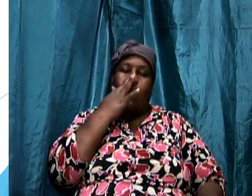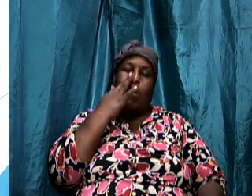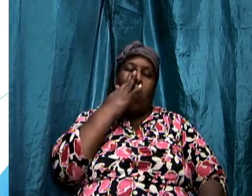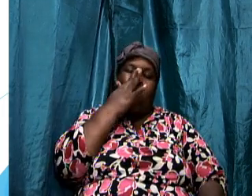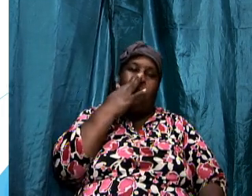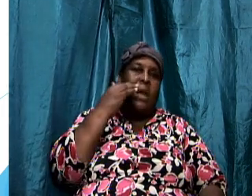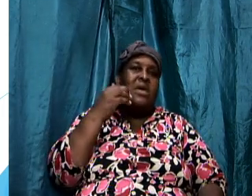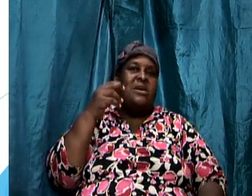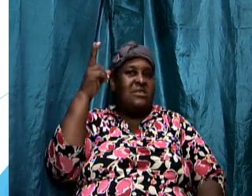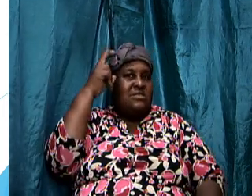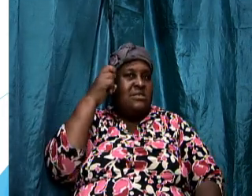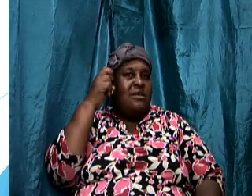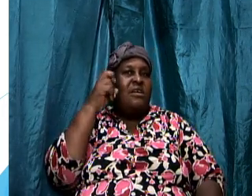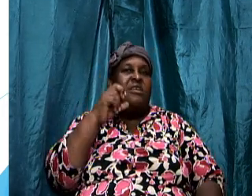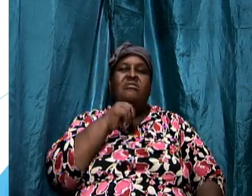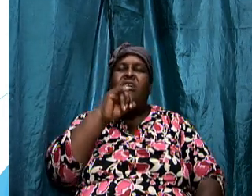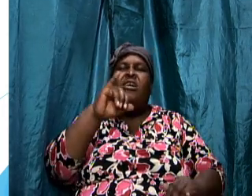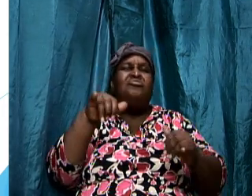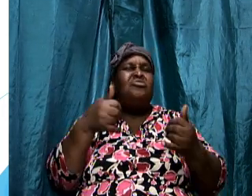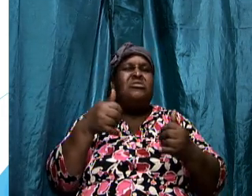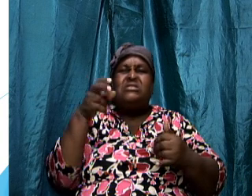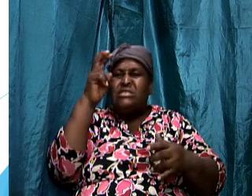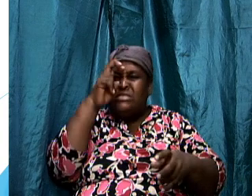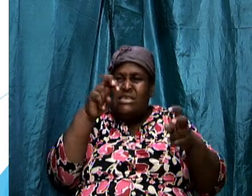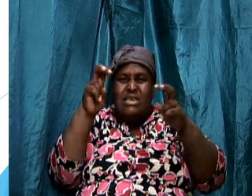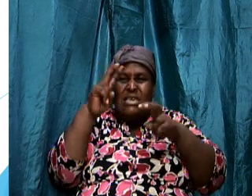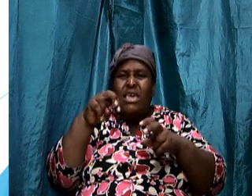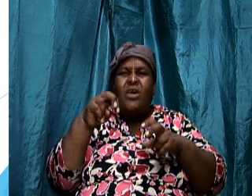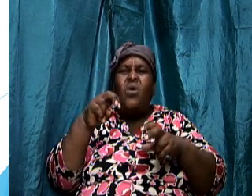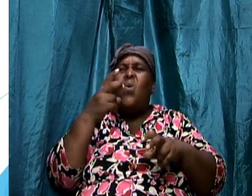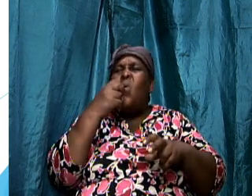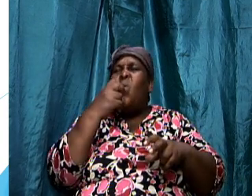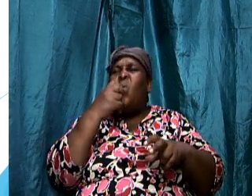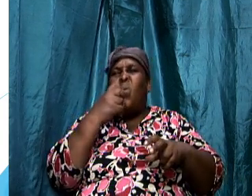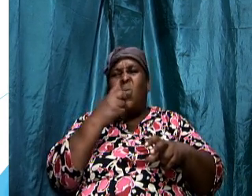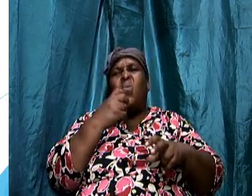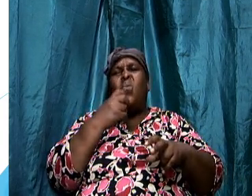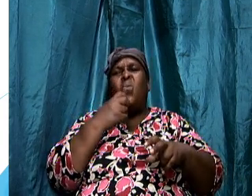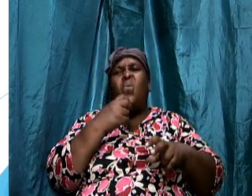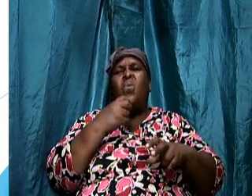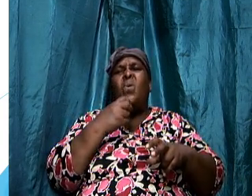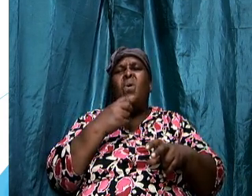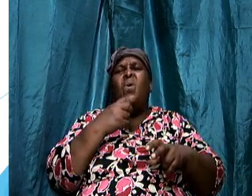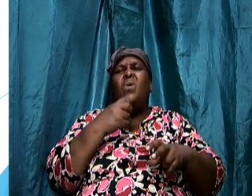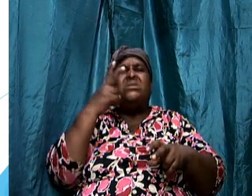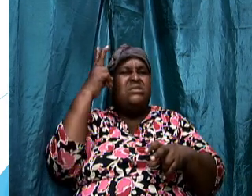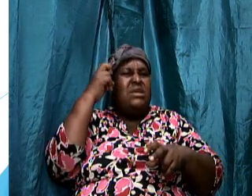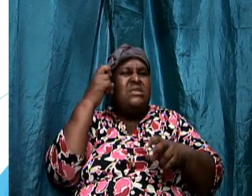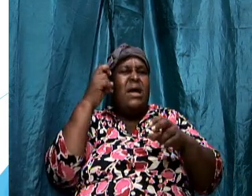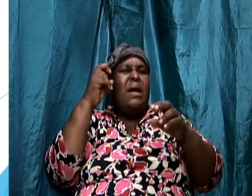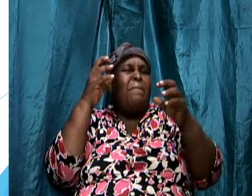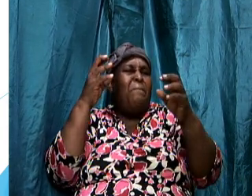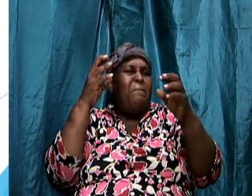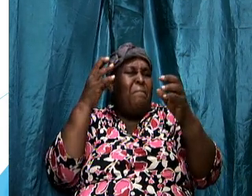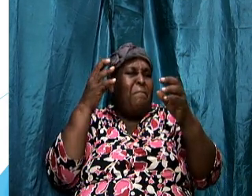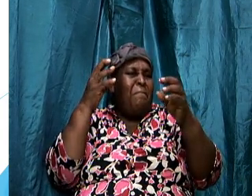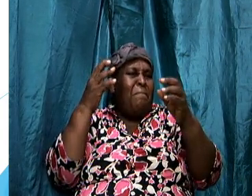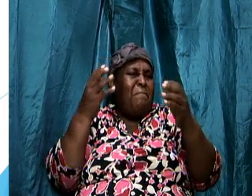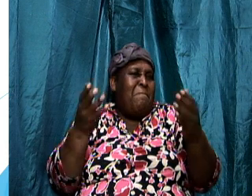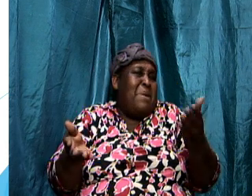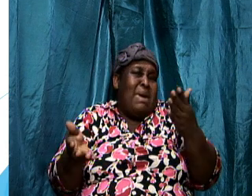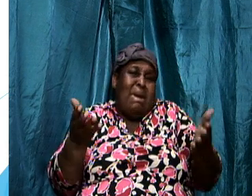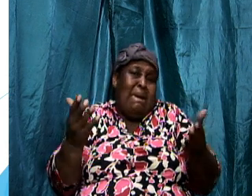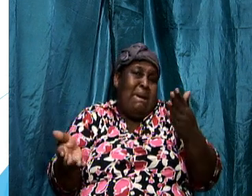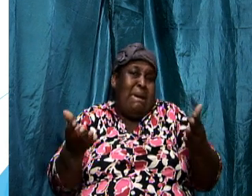anyone to devour he is seeking those whom he may devour in other words the